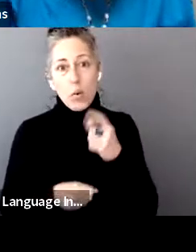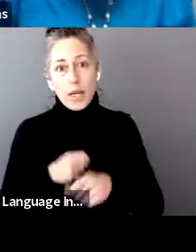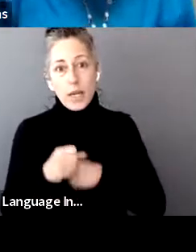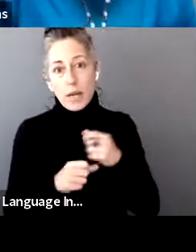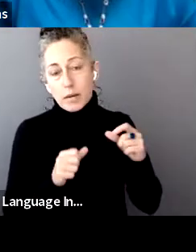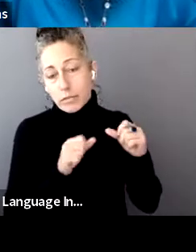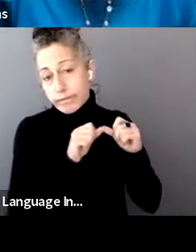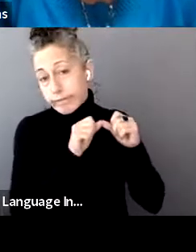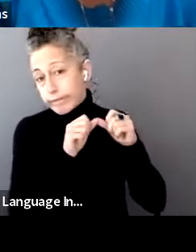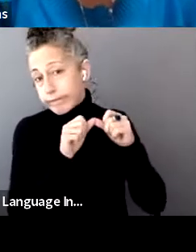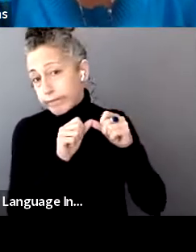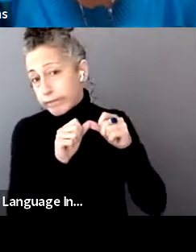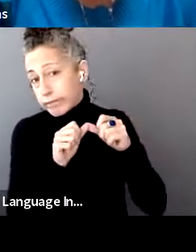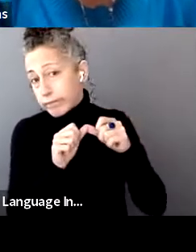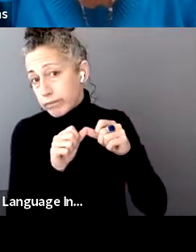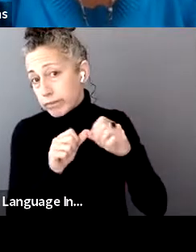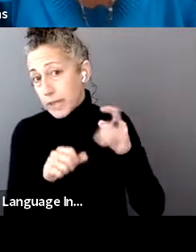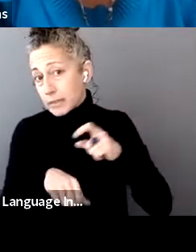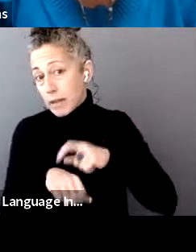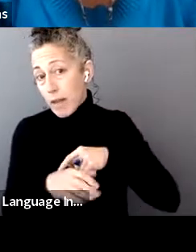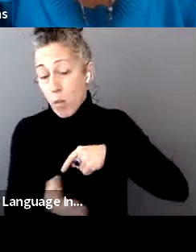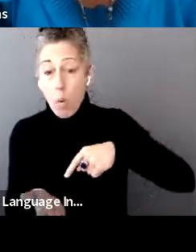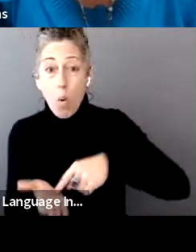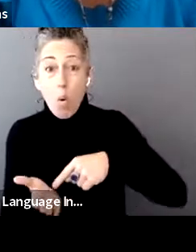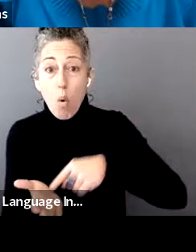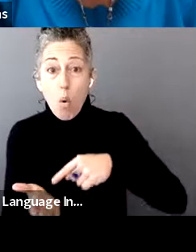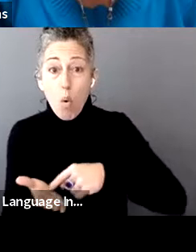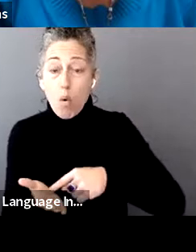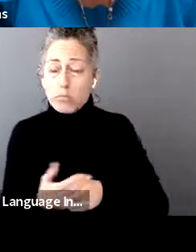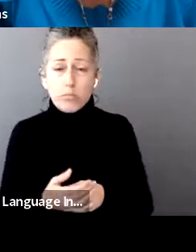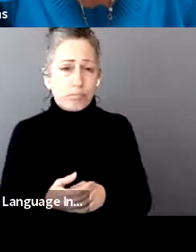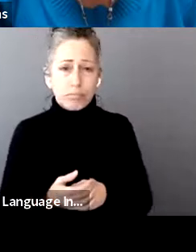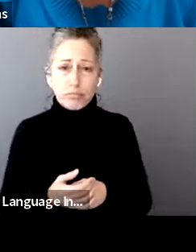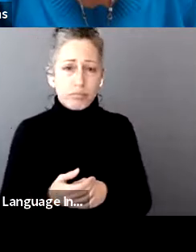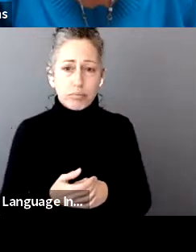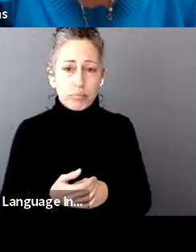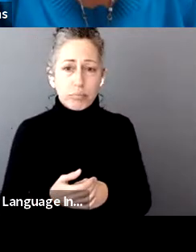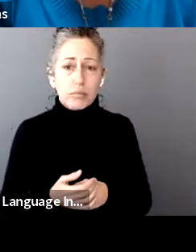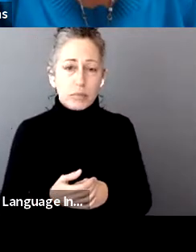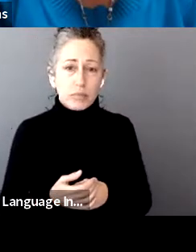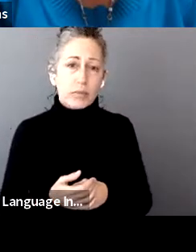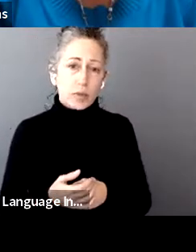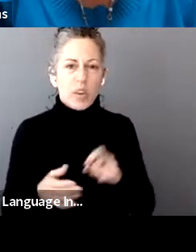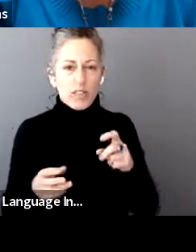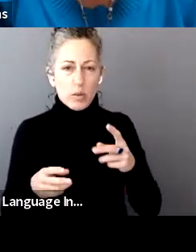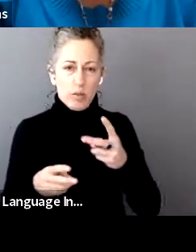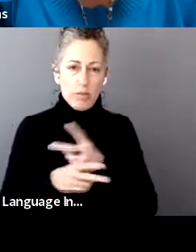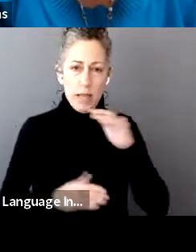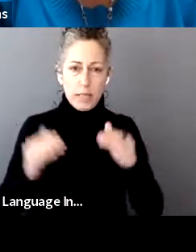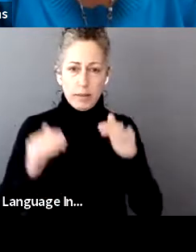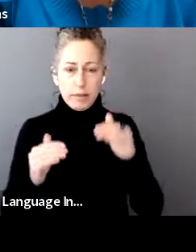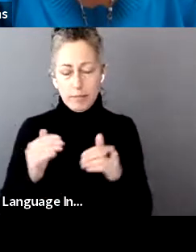IRS or the government to hold on to your funds when you could use more on your paycheck every week. So